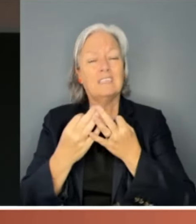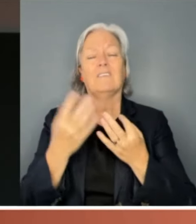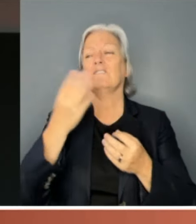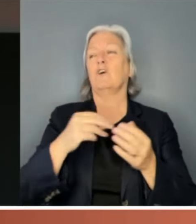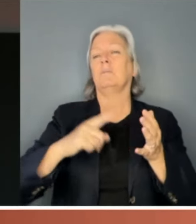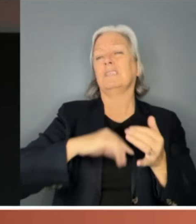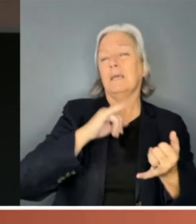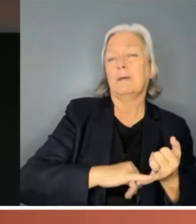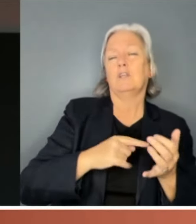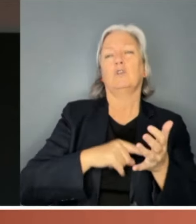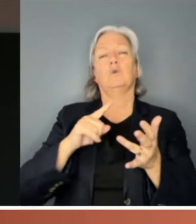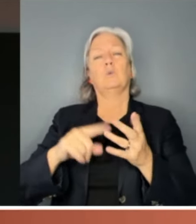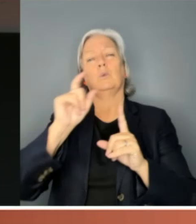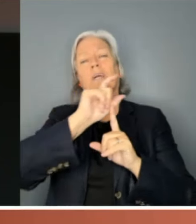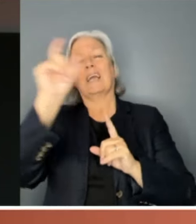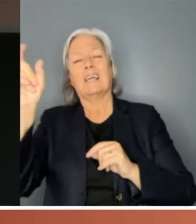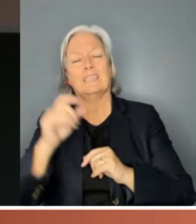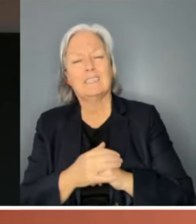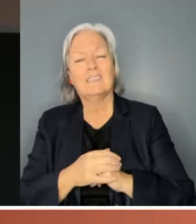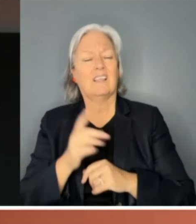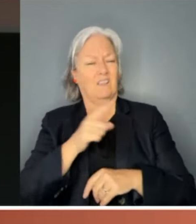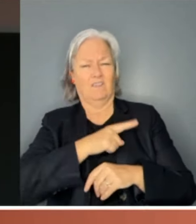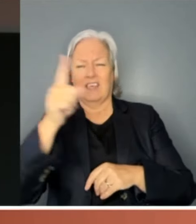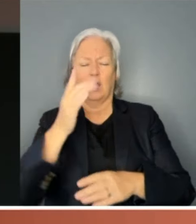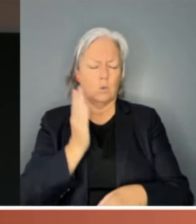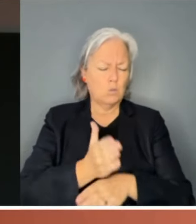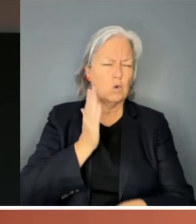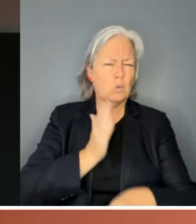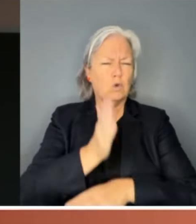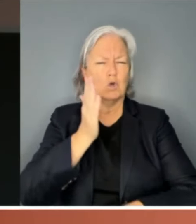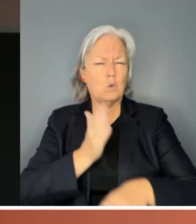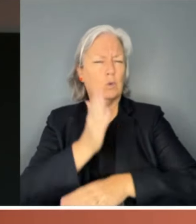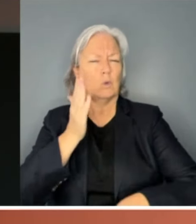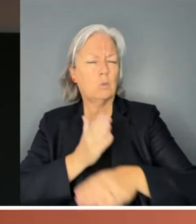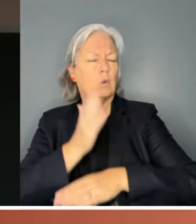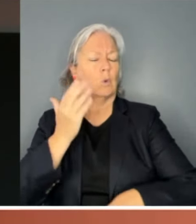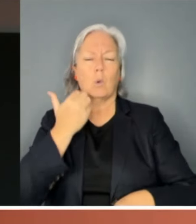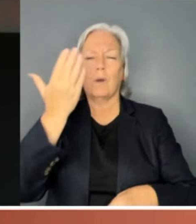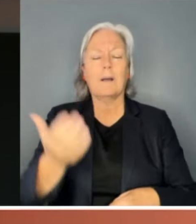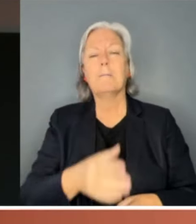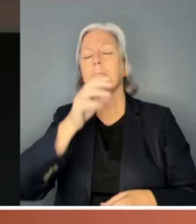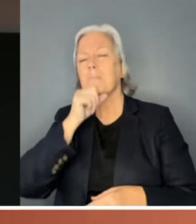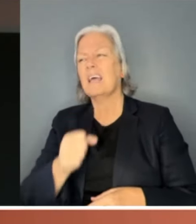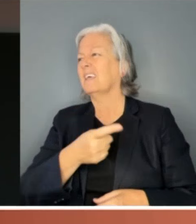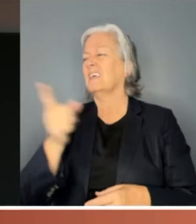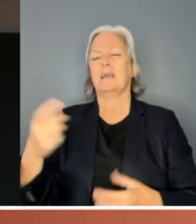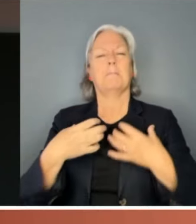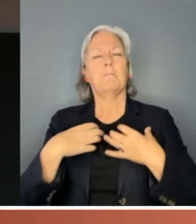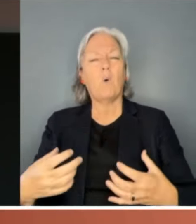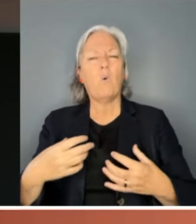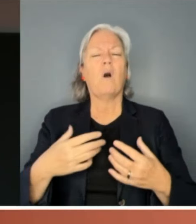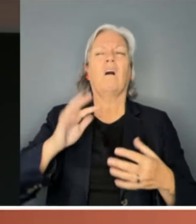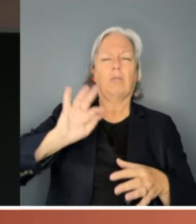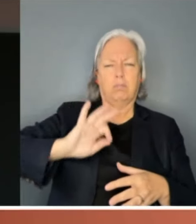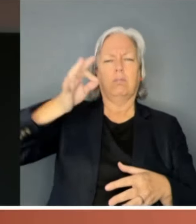to Cairns. They are working steadily all the time, while men seem to be more spasmodic in their efforts,